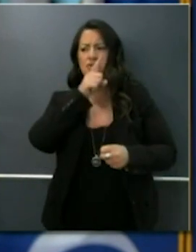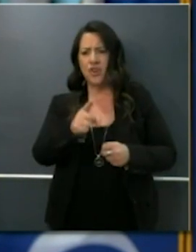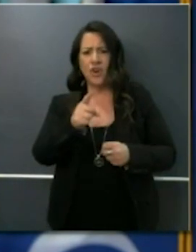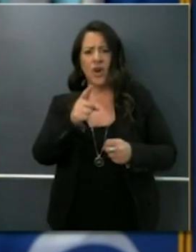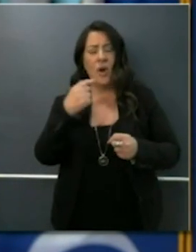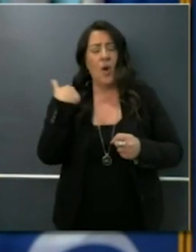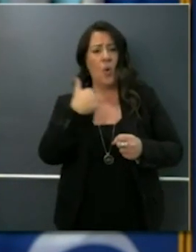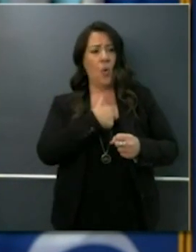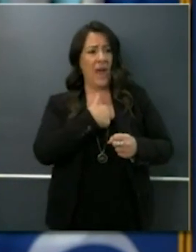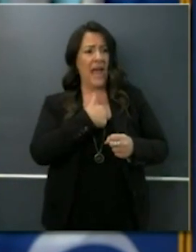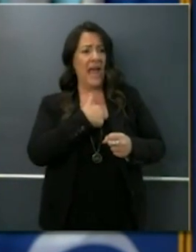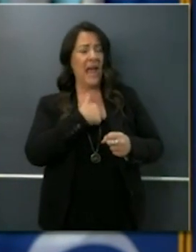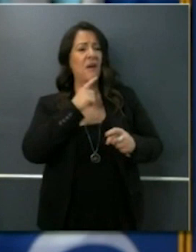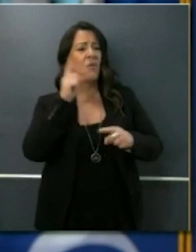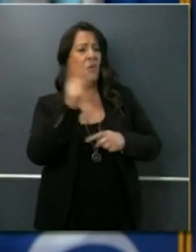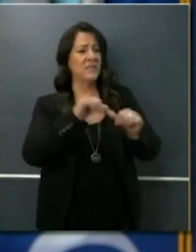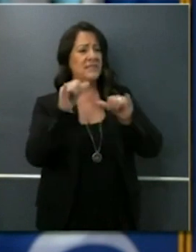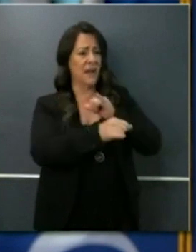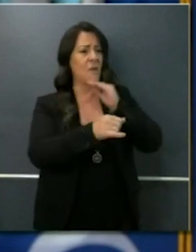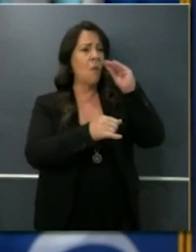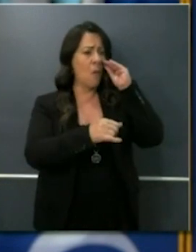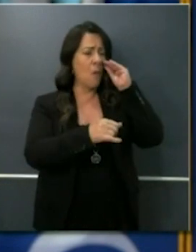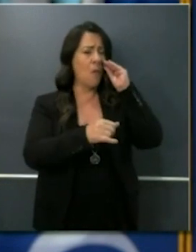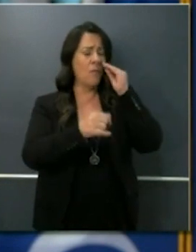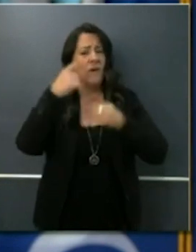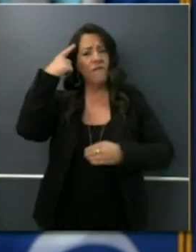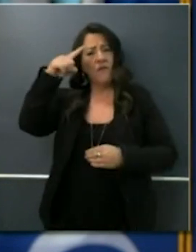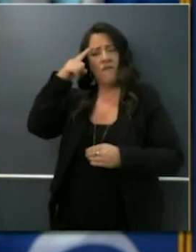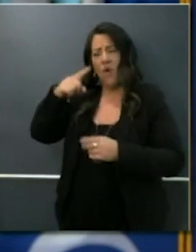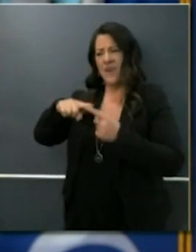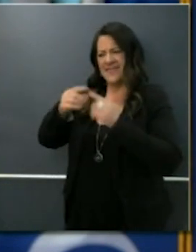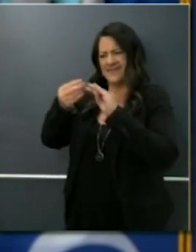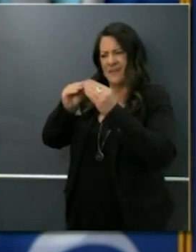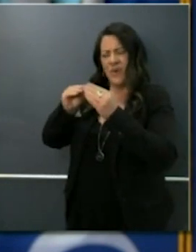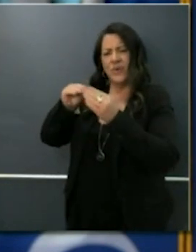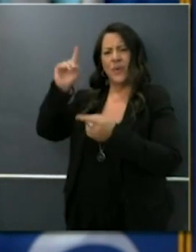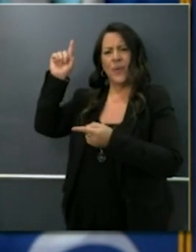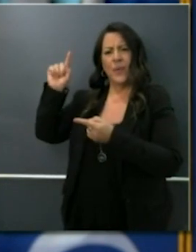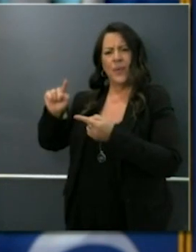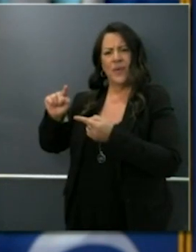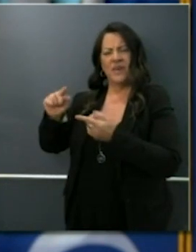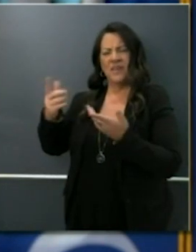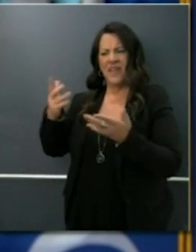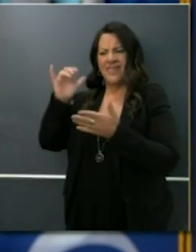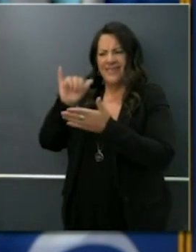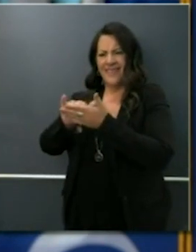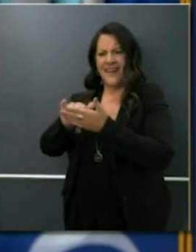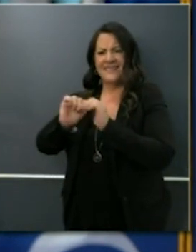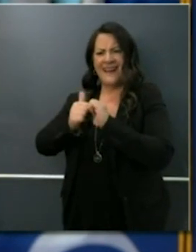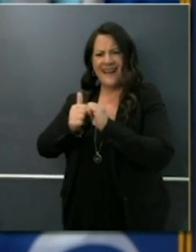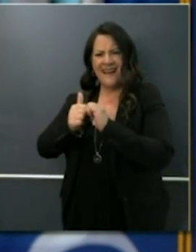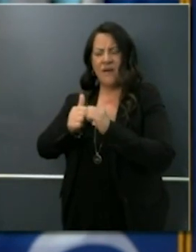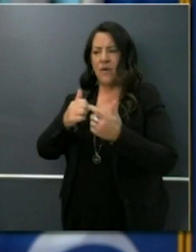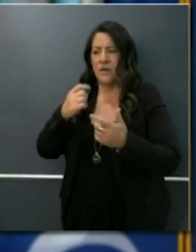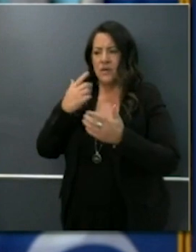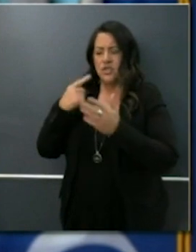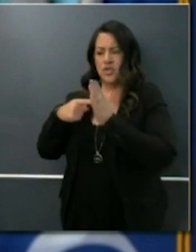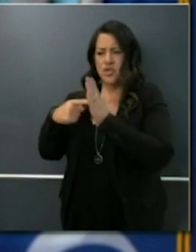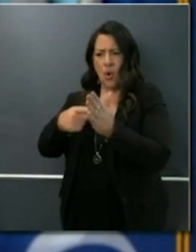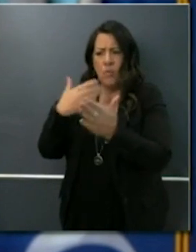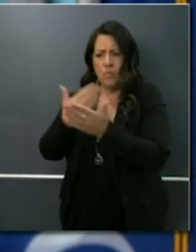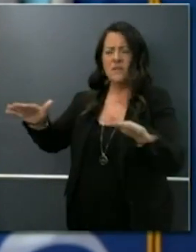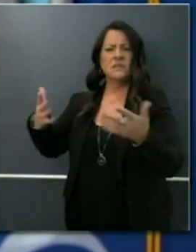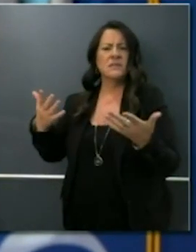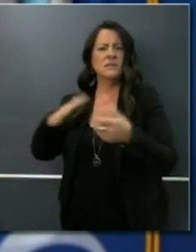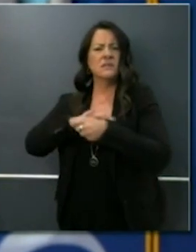order. That is a very optimistic point to emphasize. However, that's driven by data. It's driven by